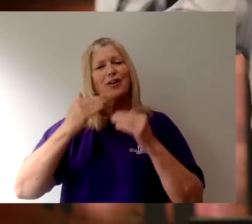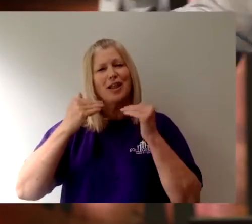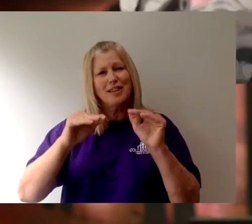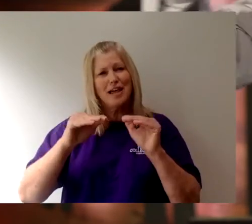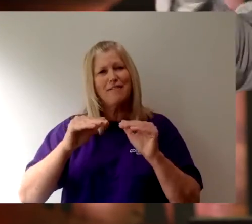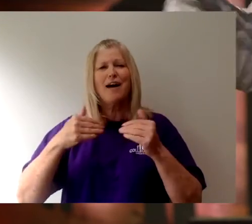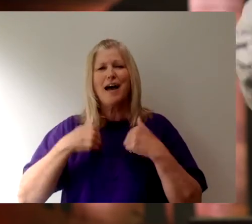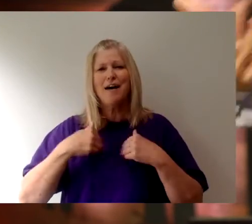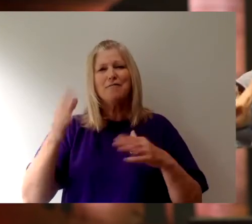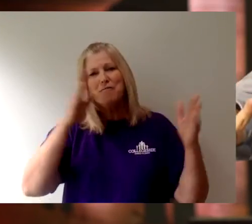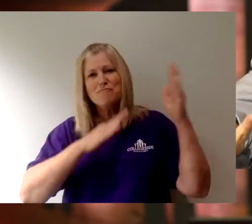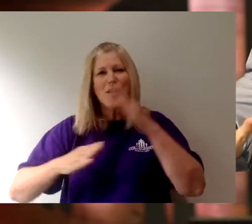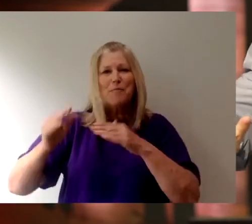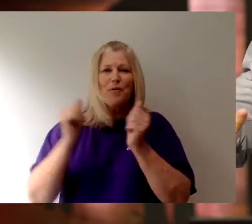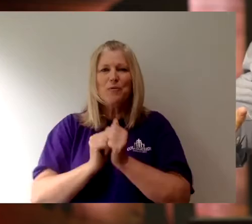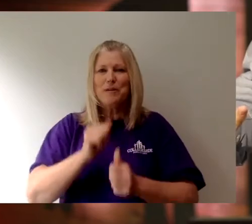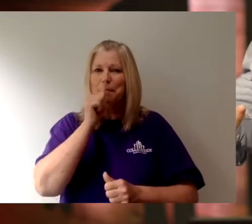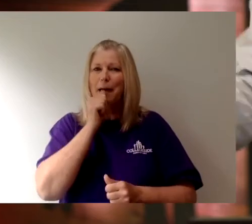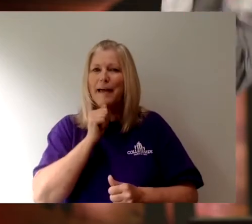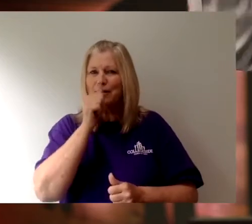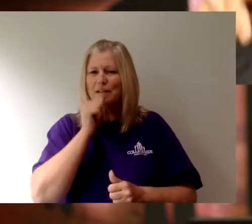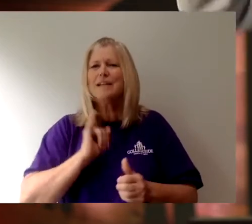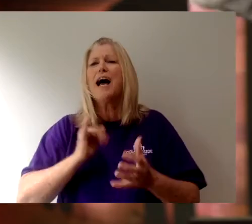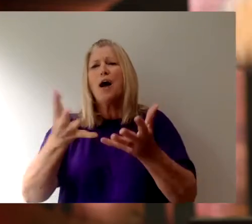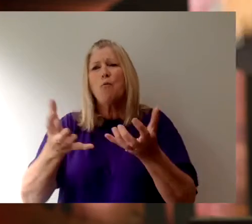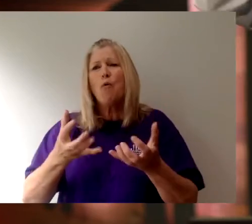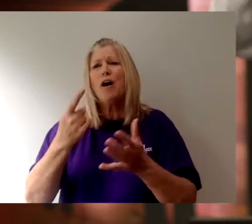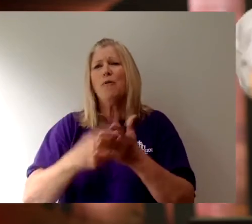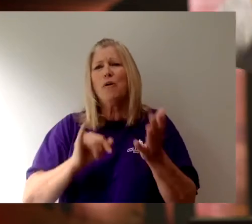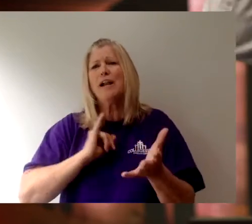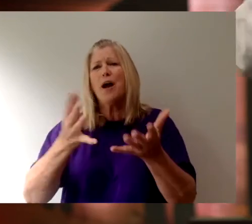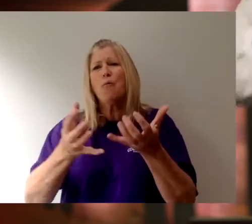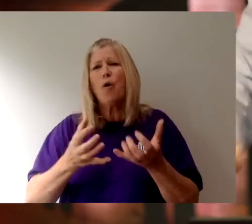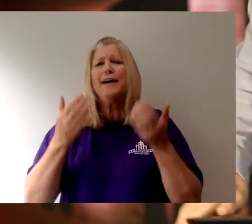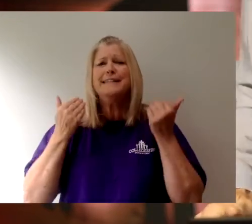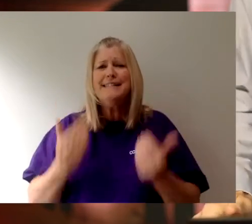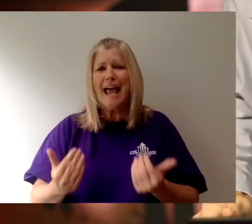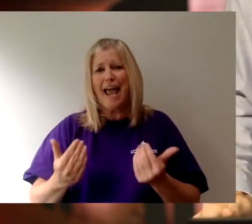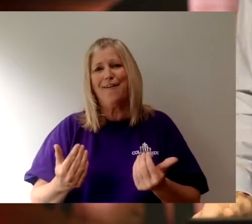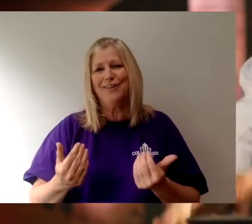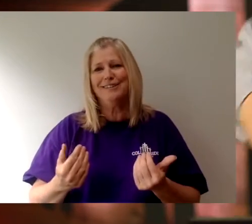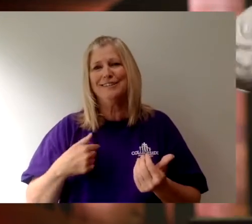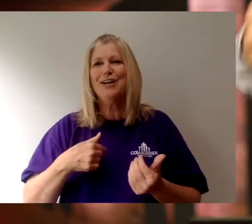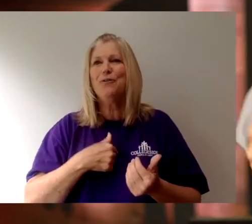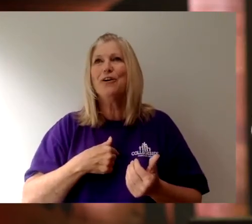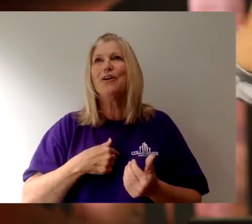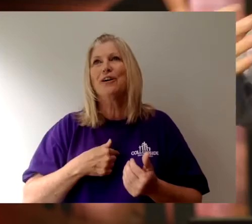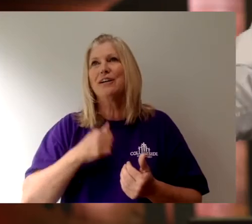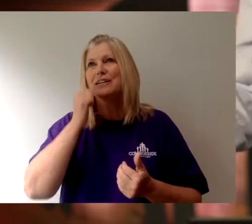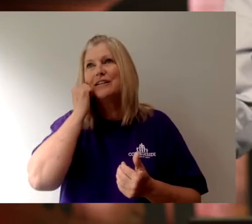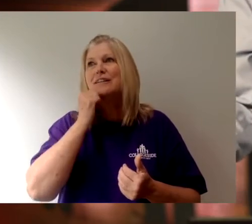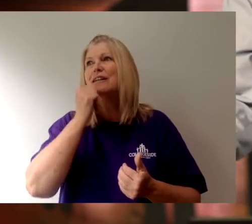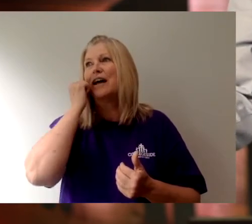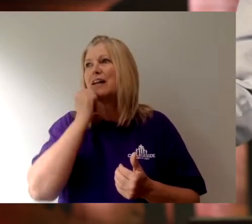struggle with patience. I know I do, right? I want what I want and I want it now. I mean, we're in the routine